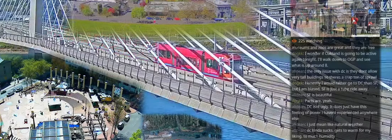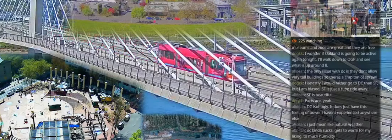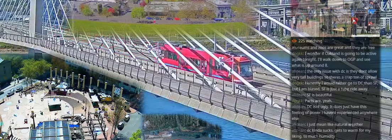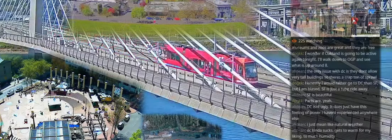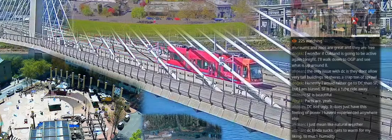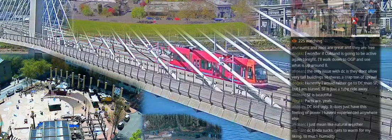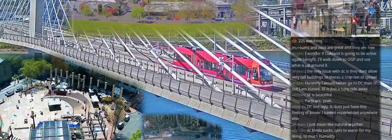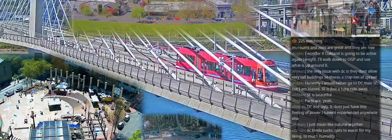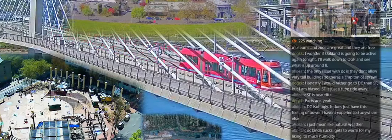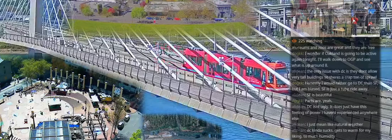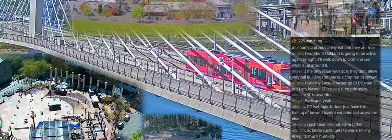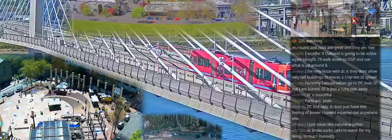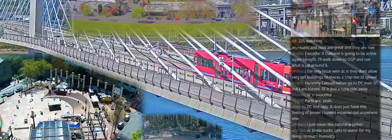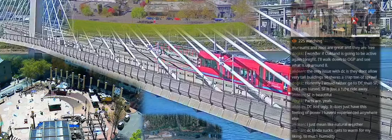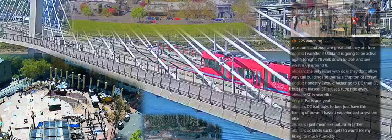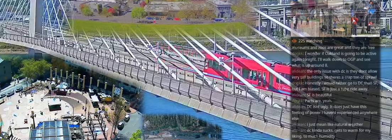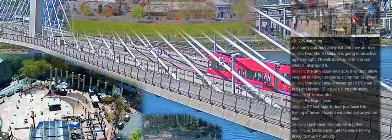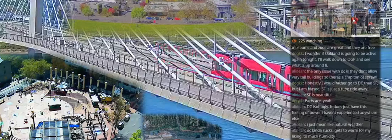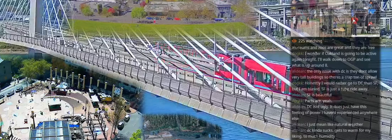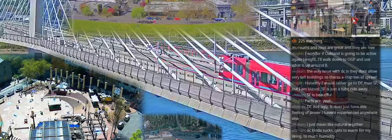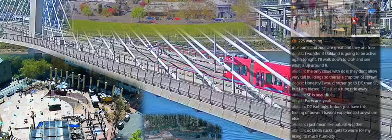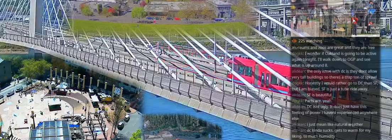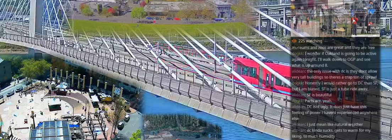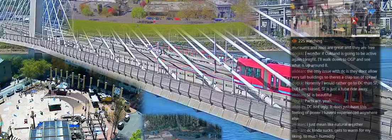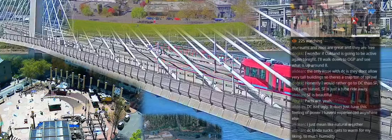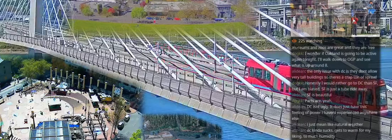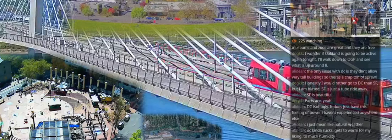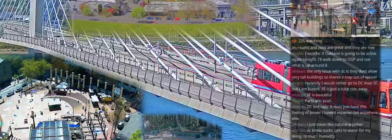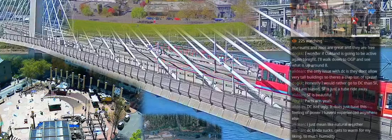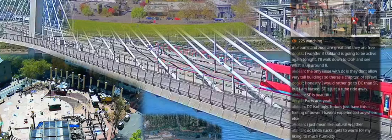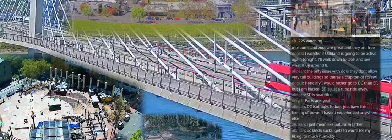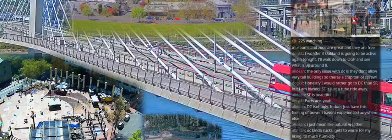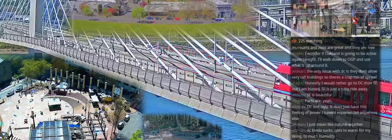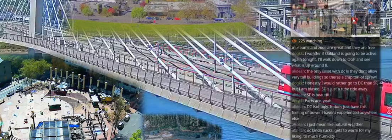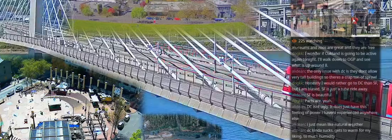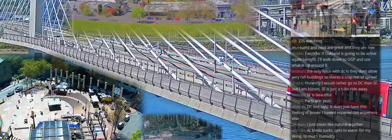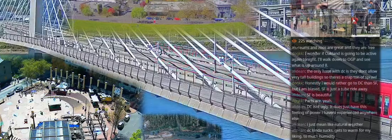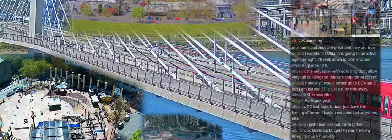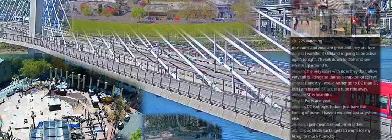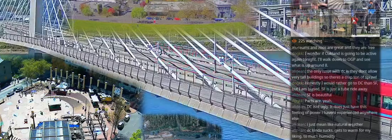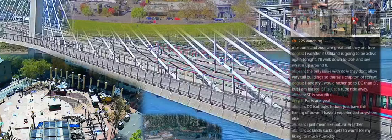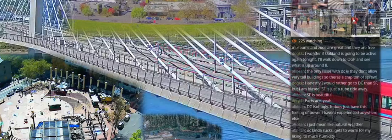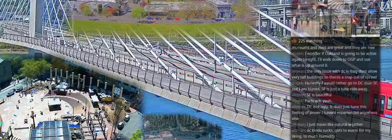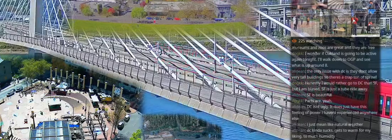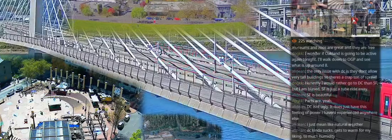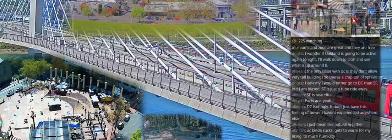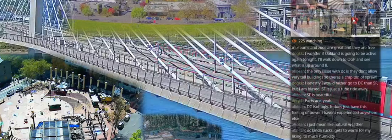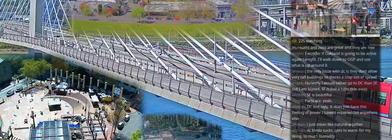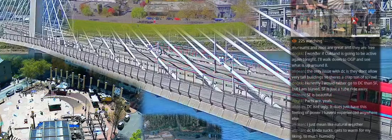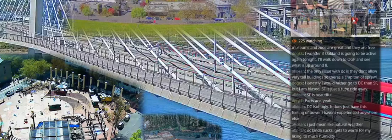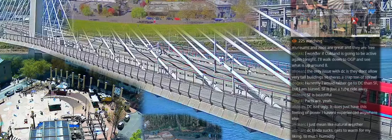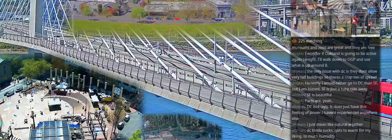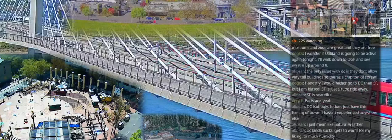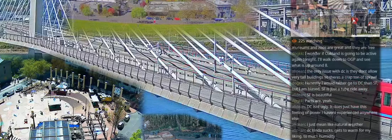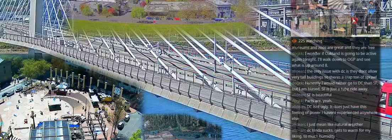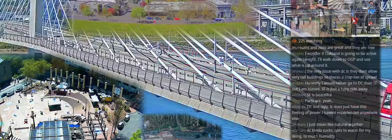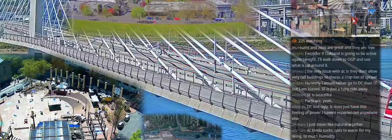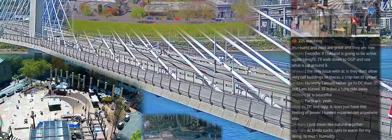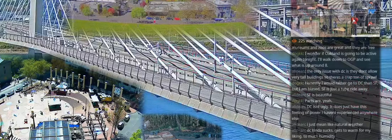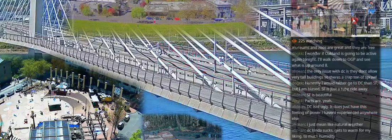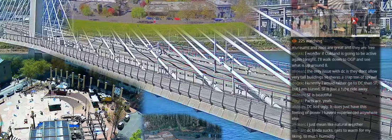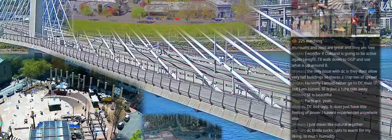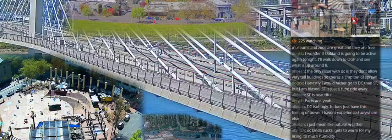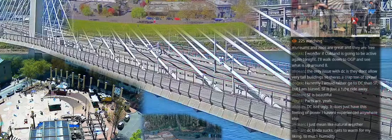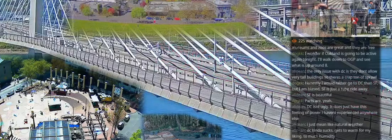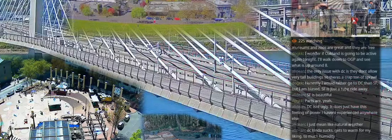volcanoes. Its first recorded eruption was in the year 1360, the last before this current one in 2014.